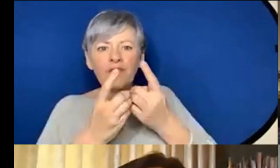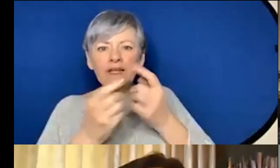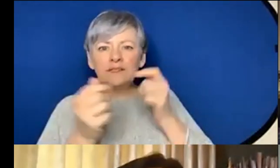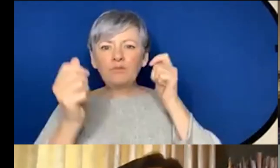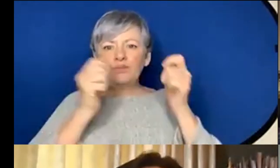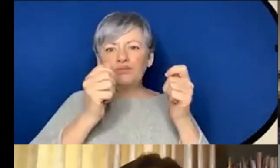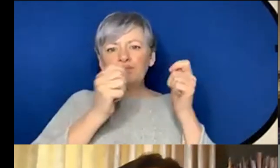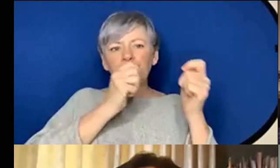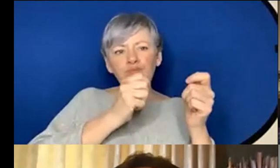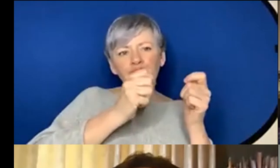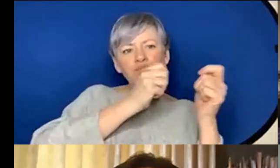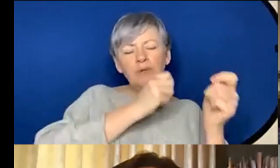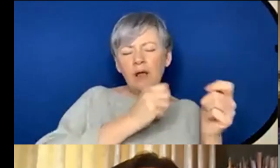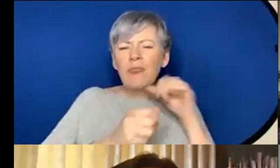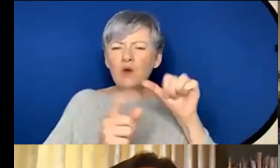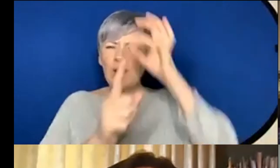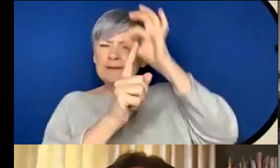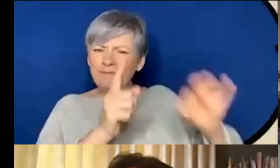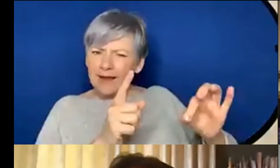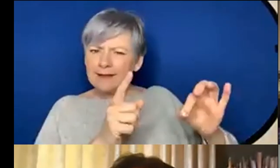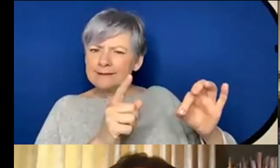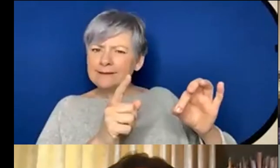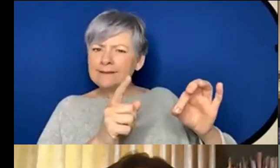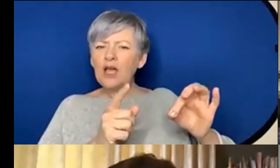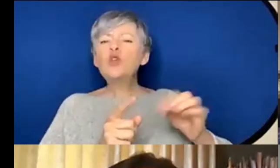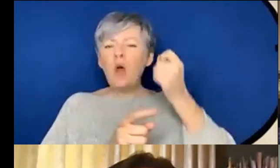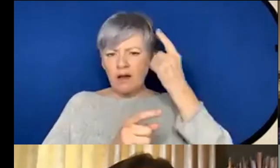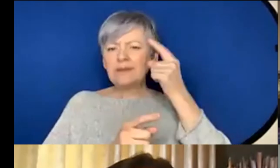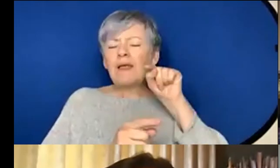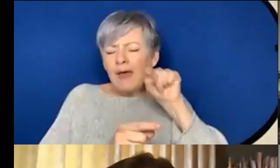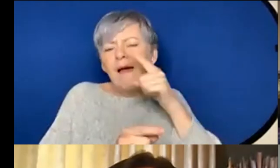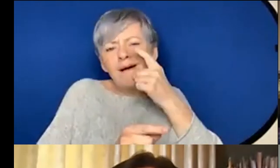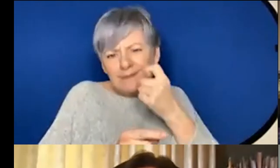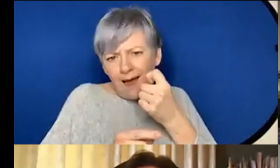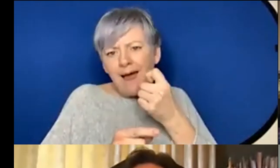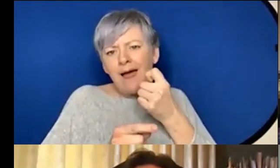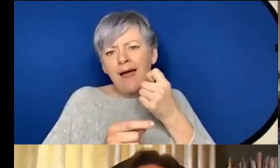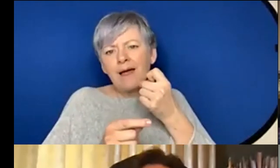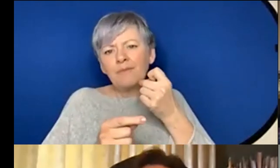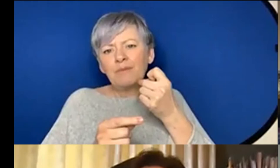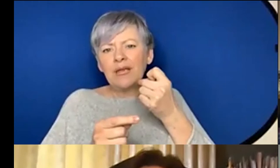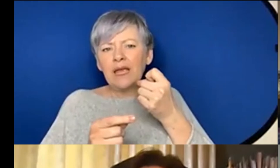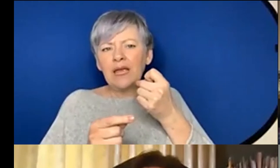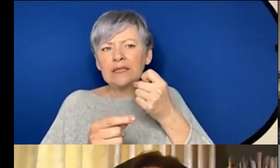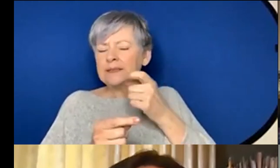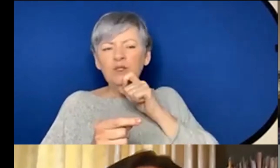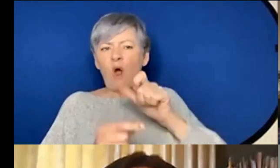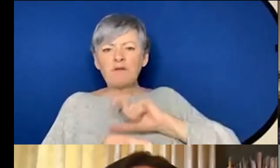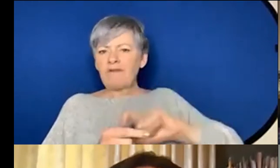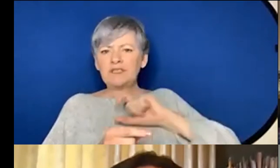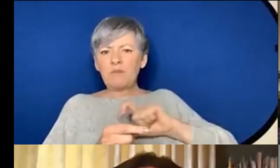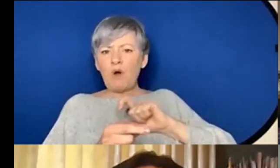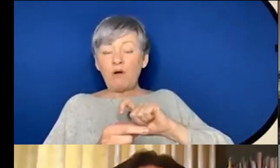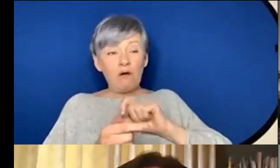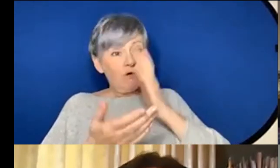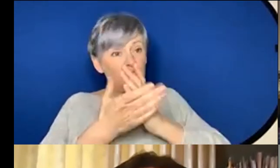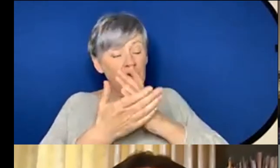that are maybe not defined and and I understand that can be uh can very uncomfortable can be very difficult can be really kind